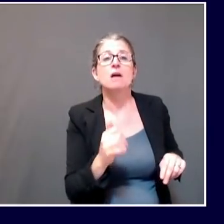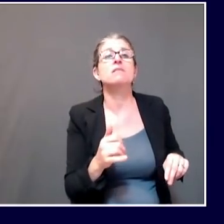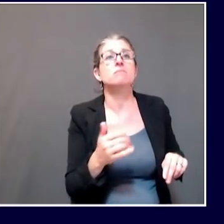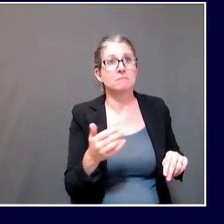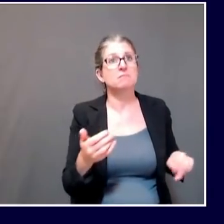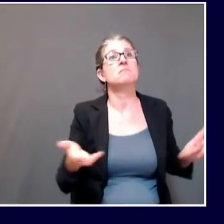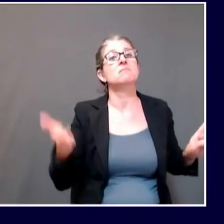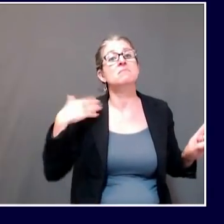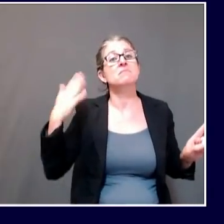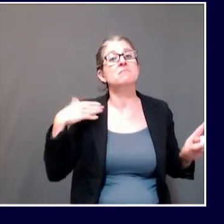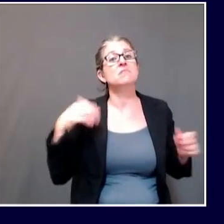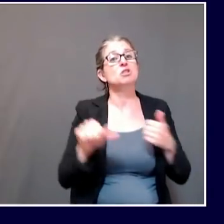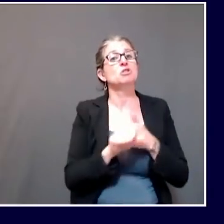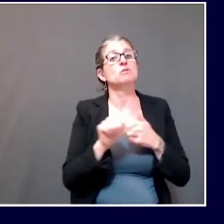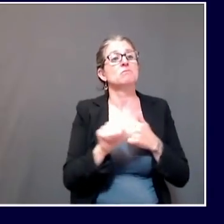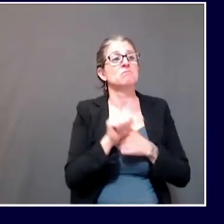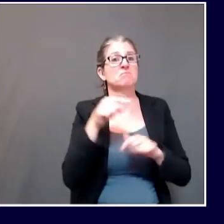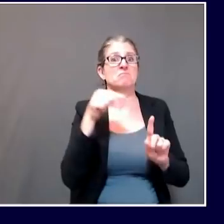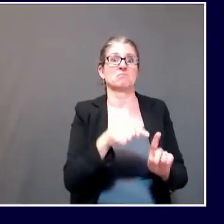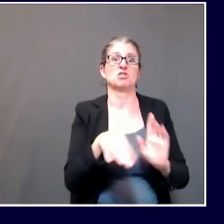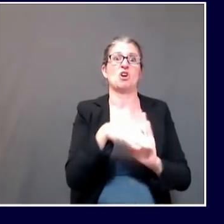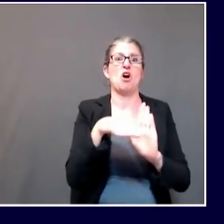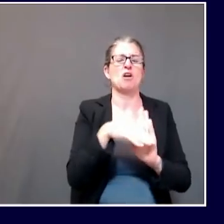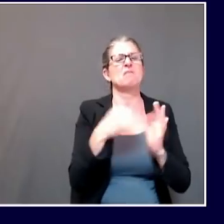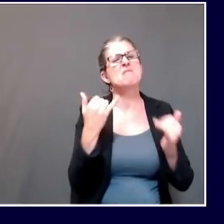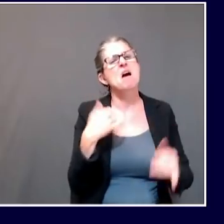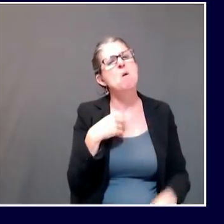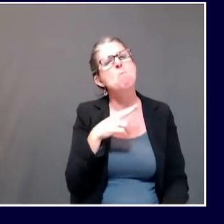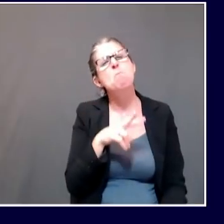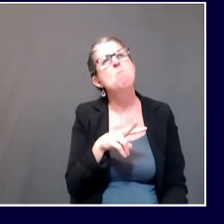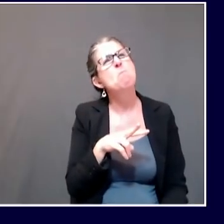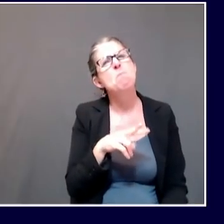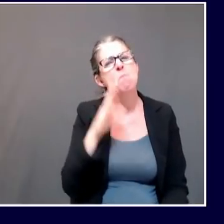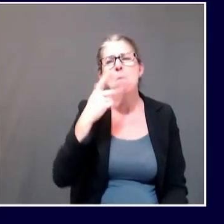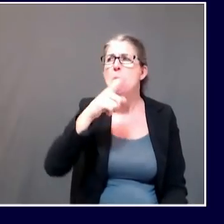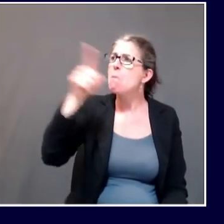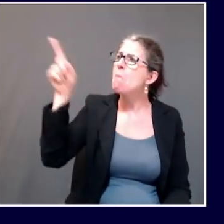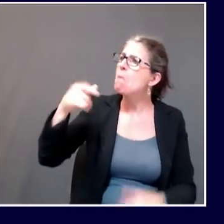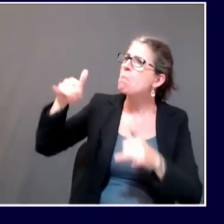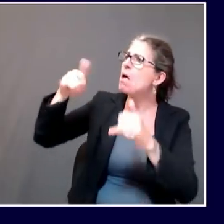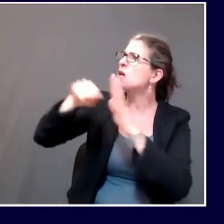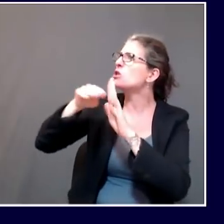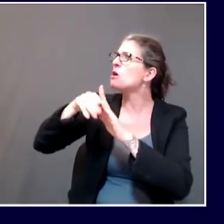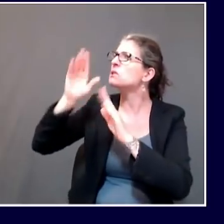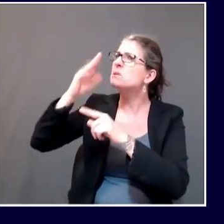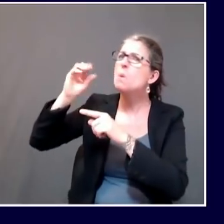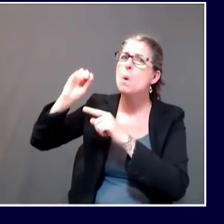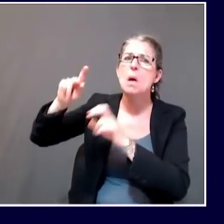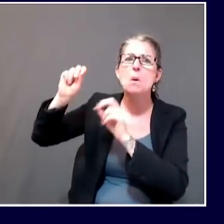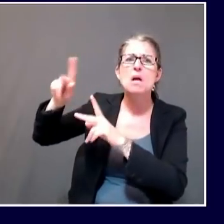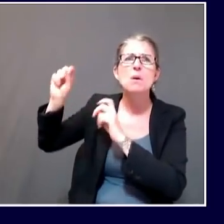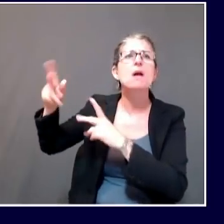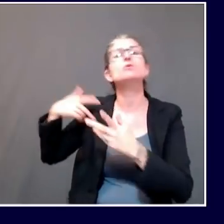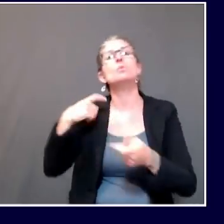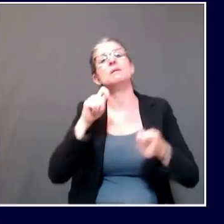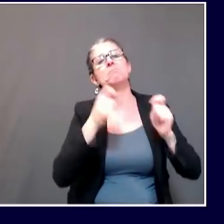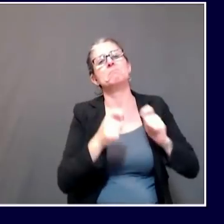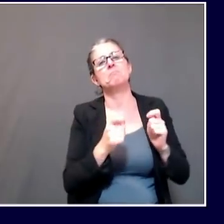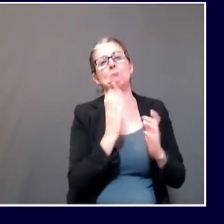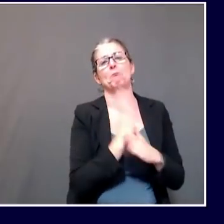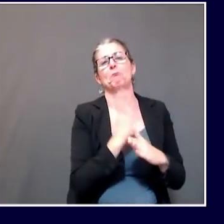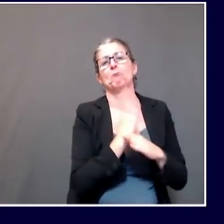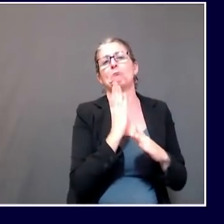and consideration looking at how it's played out. We think it could be medium risk. That's one example. I think we tried to clarify